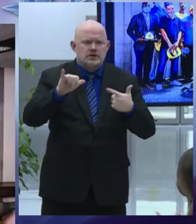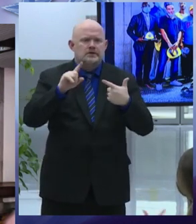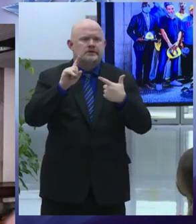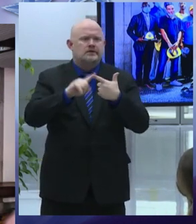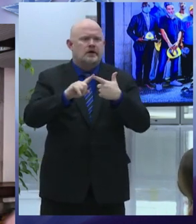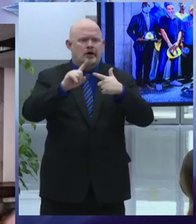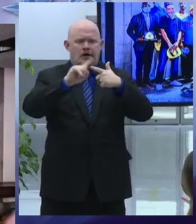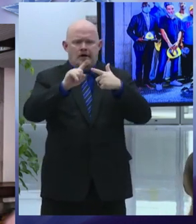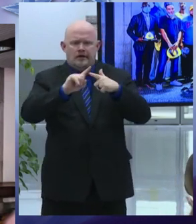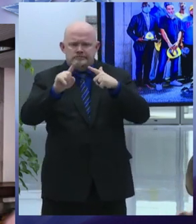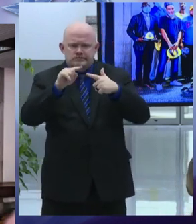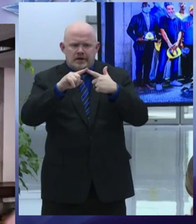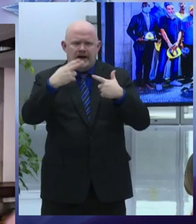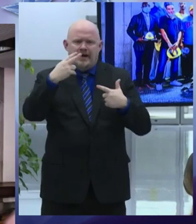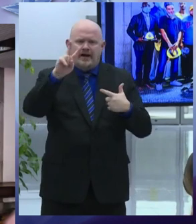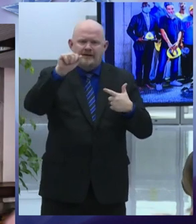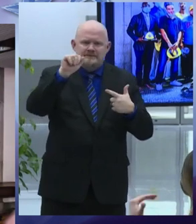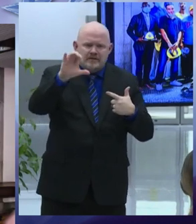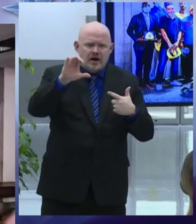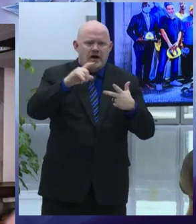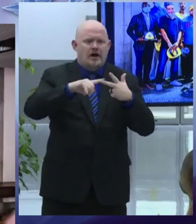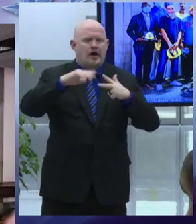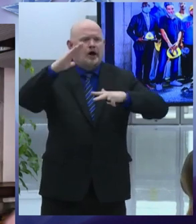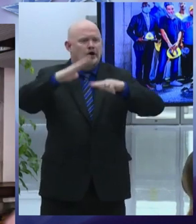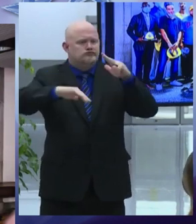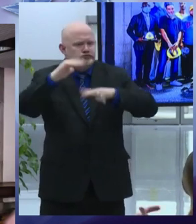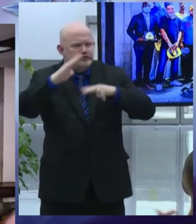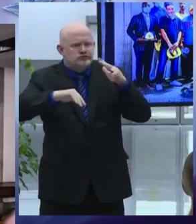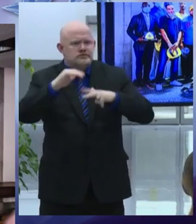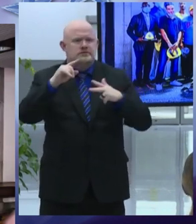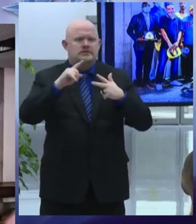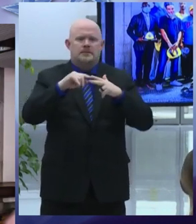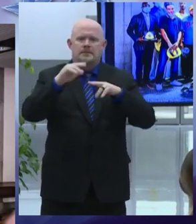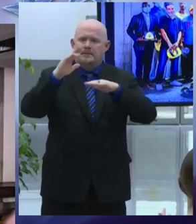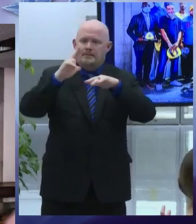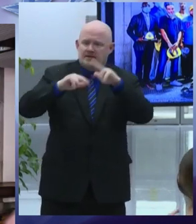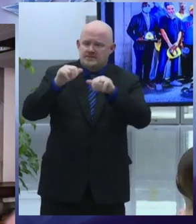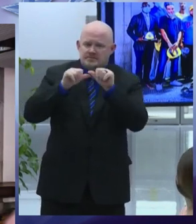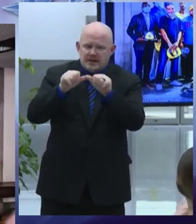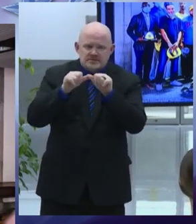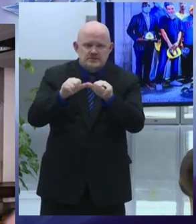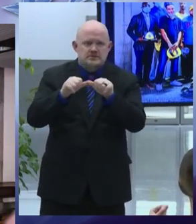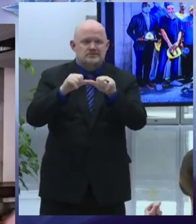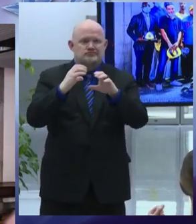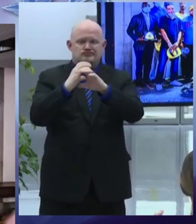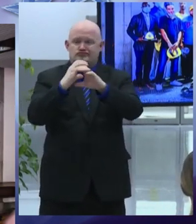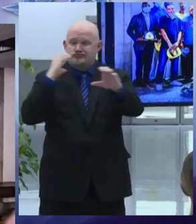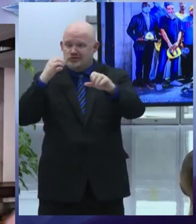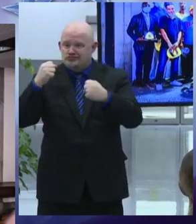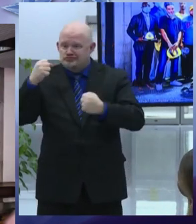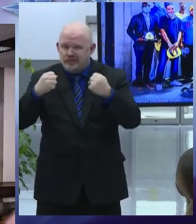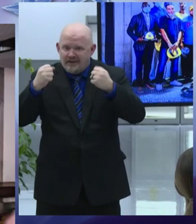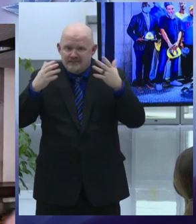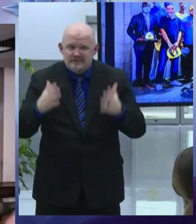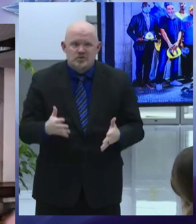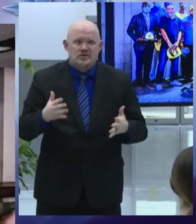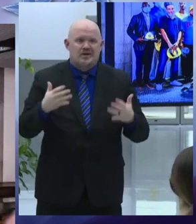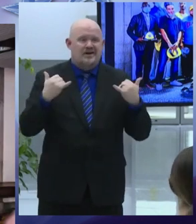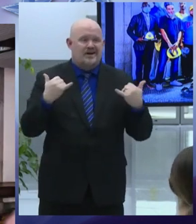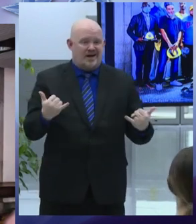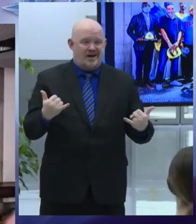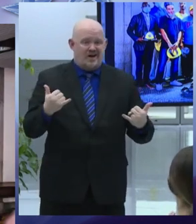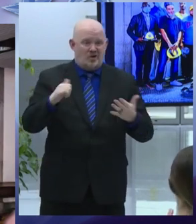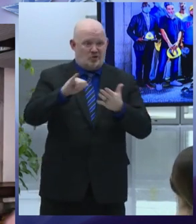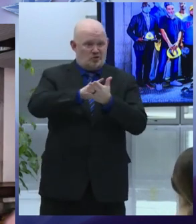driving we're anticipating approval early in 2022 of new york state dot's proposal to the federal government for aggressive